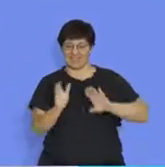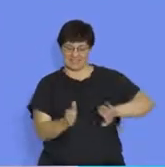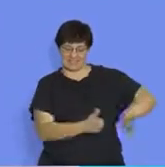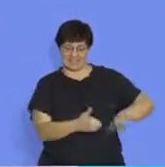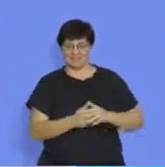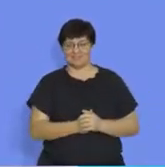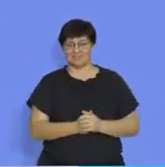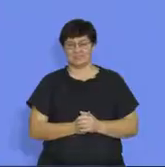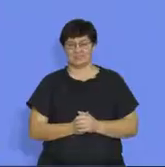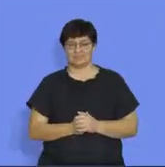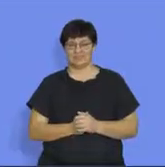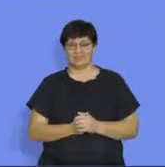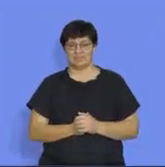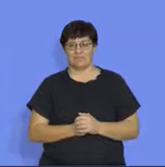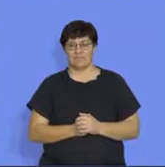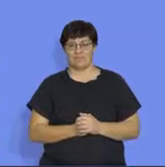definition.